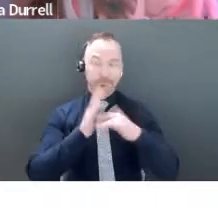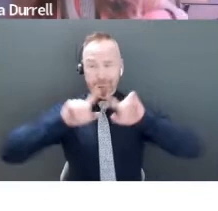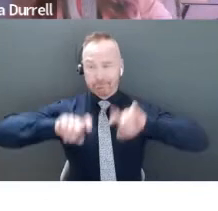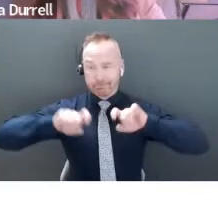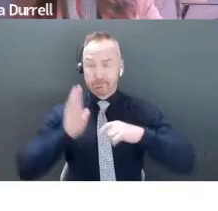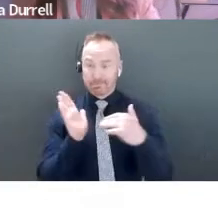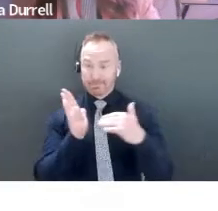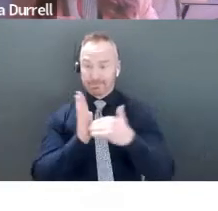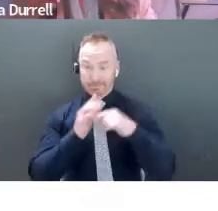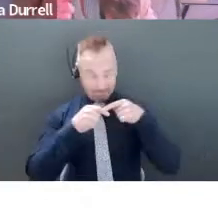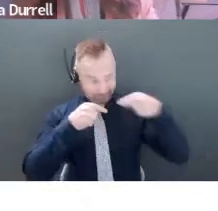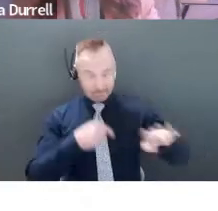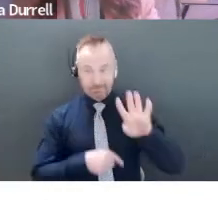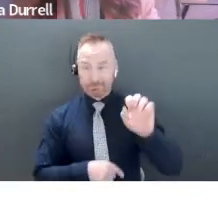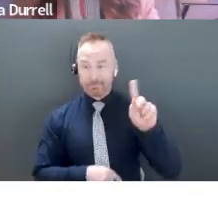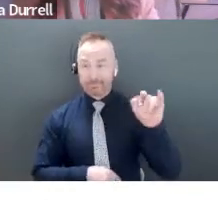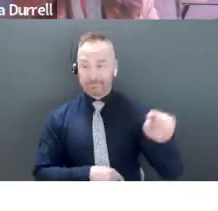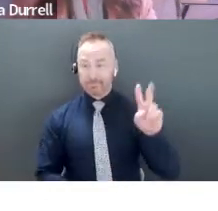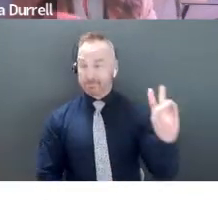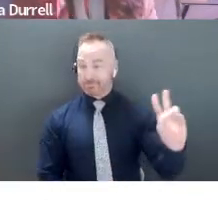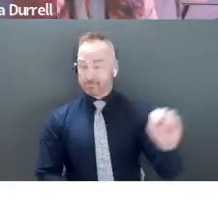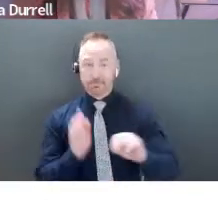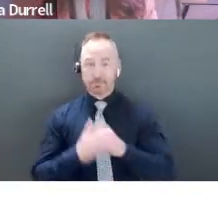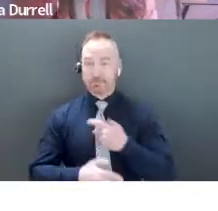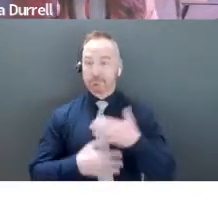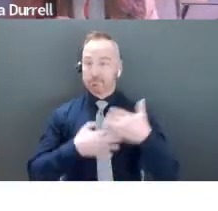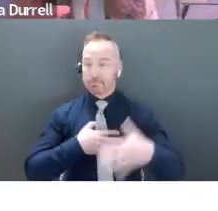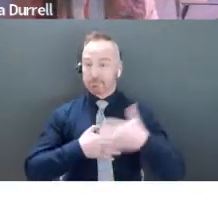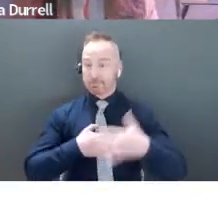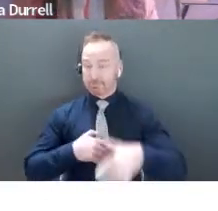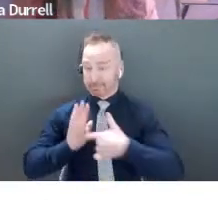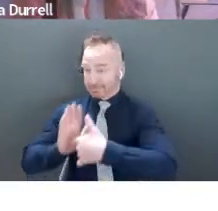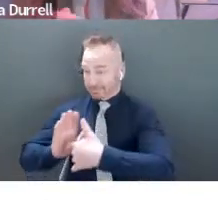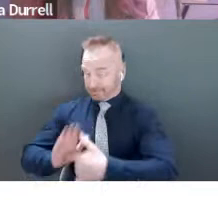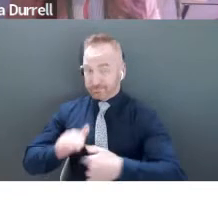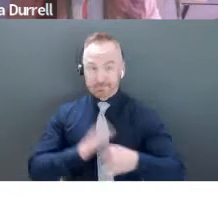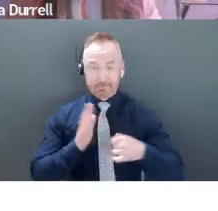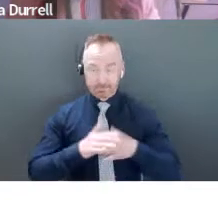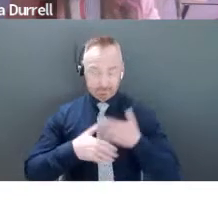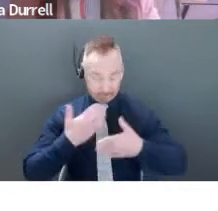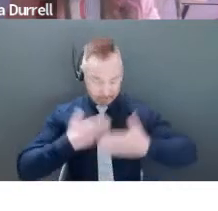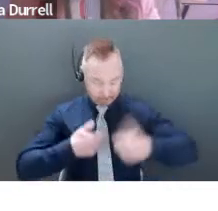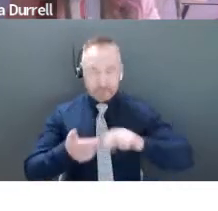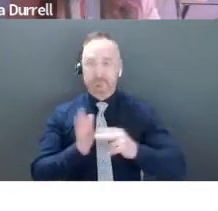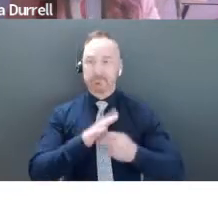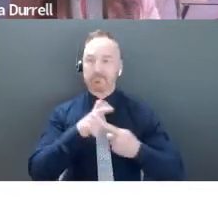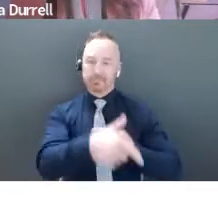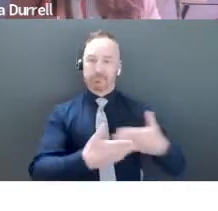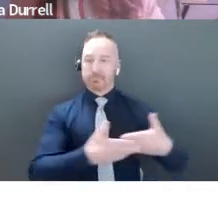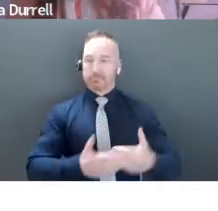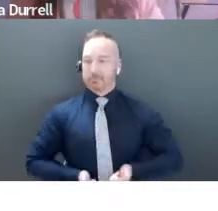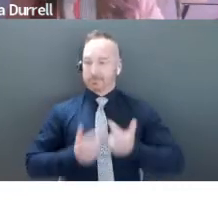400 kilometers away in Vancouver, read her blood sample, and baby Sarah is alive today because of ViewsIQ technology.